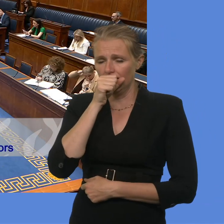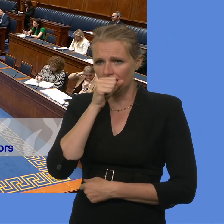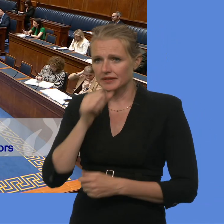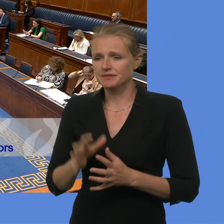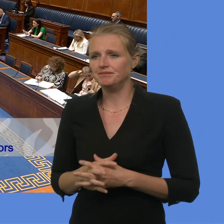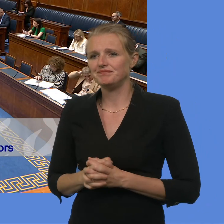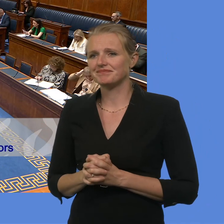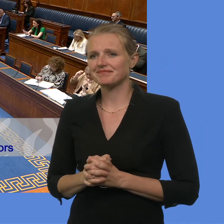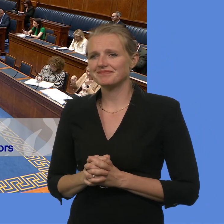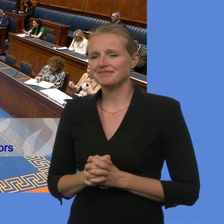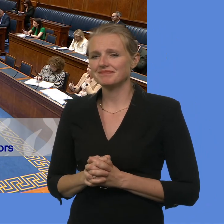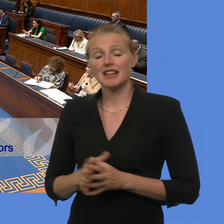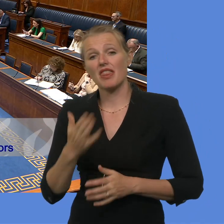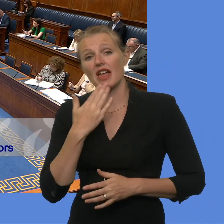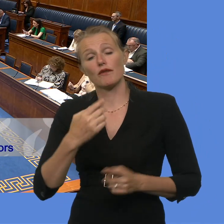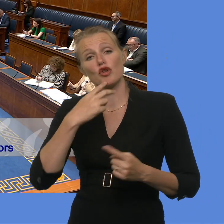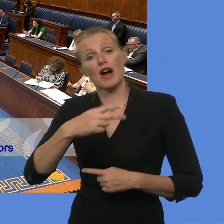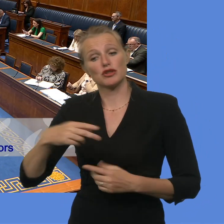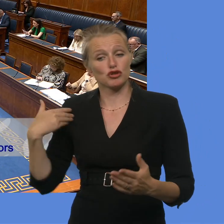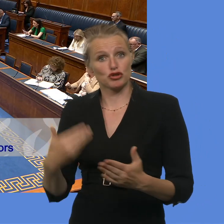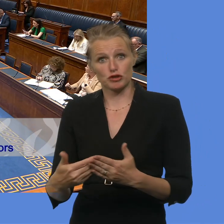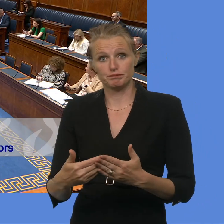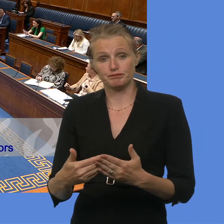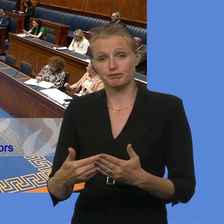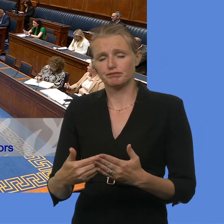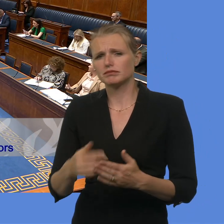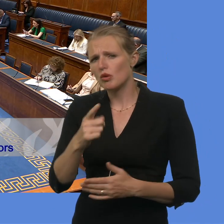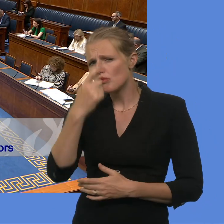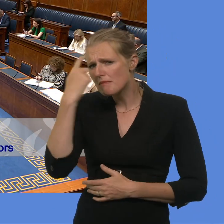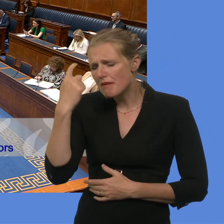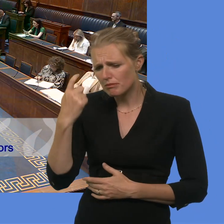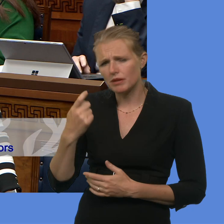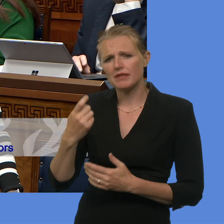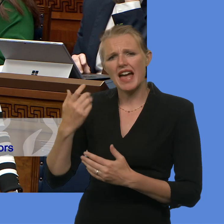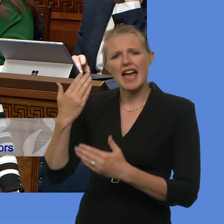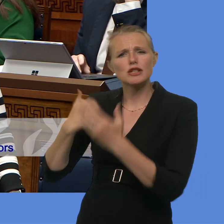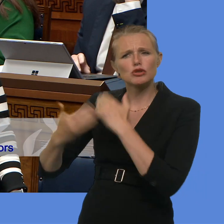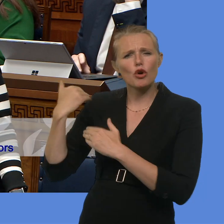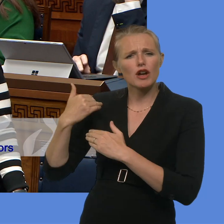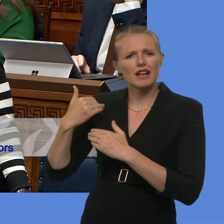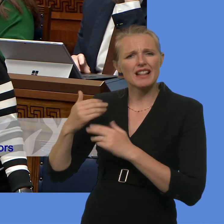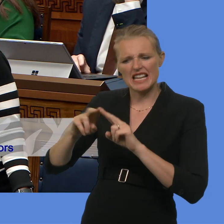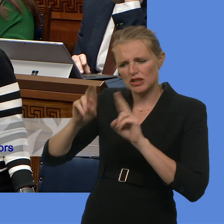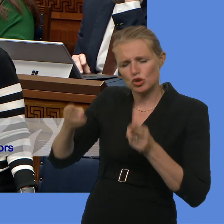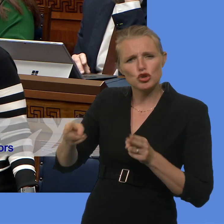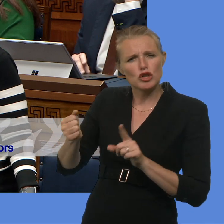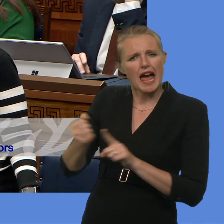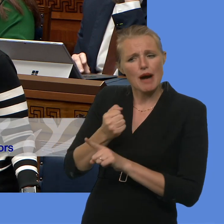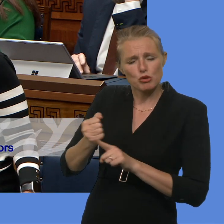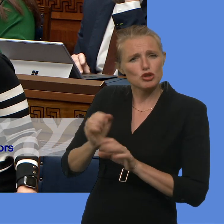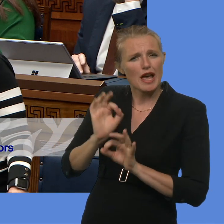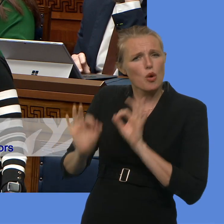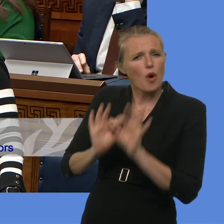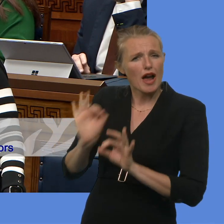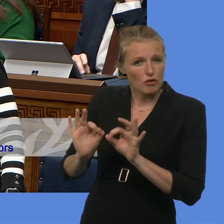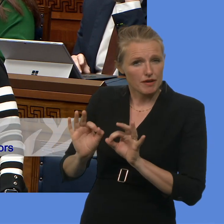you, Deputy First Minister, for your answer so far. You will recall from the historical institution base inquiry that Sir Anthony Hart,